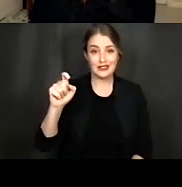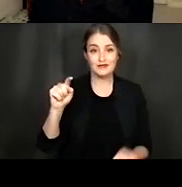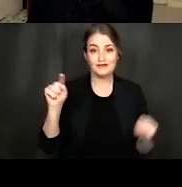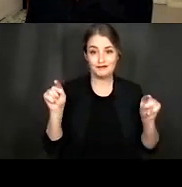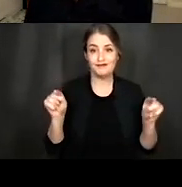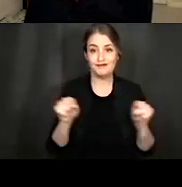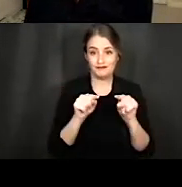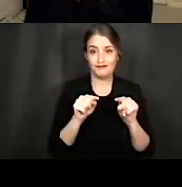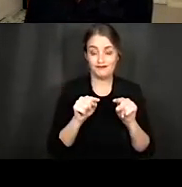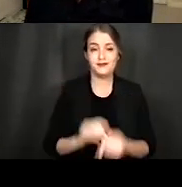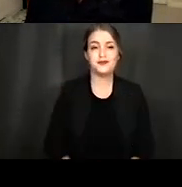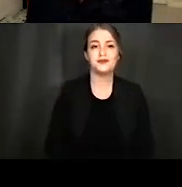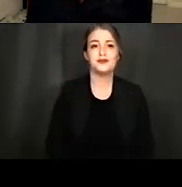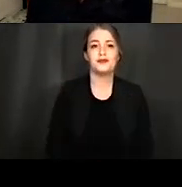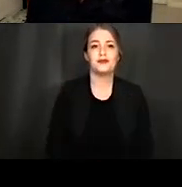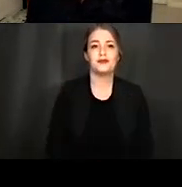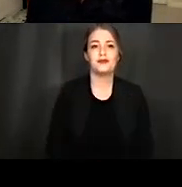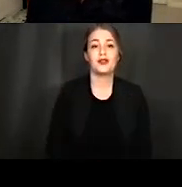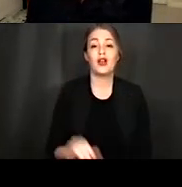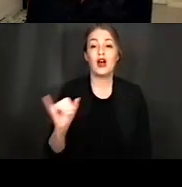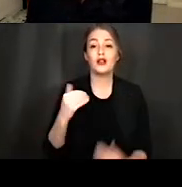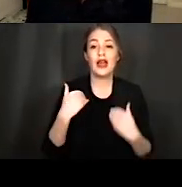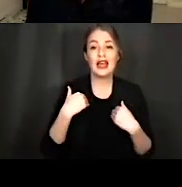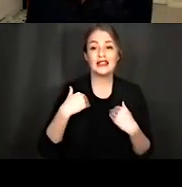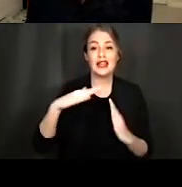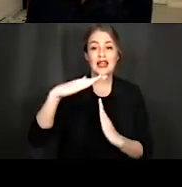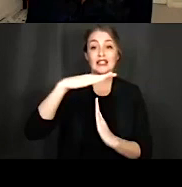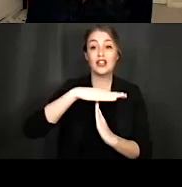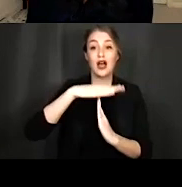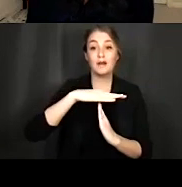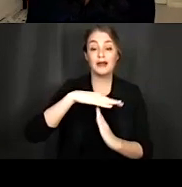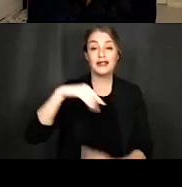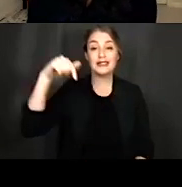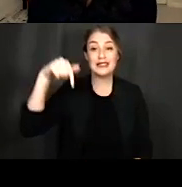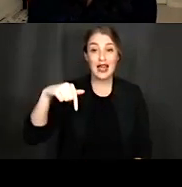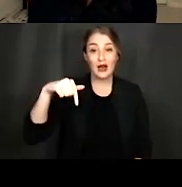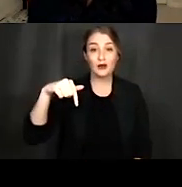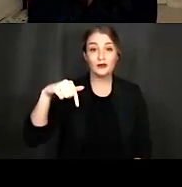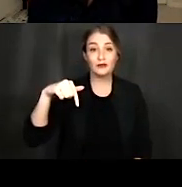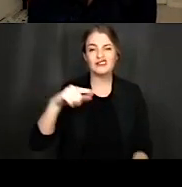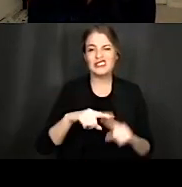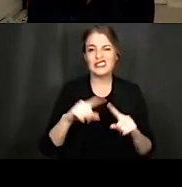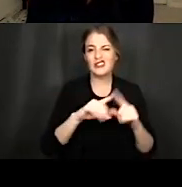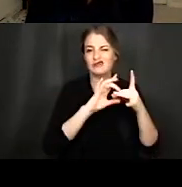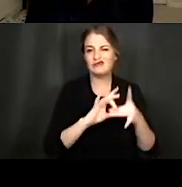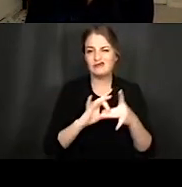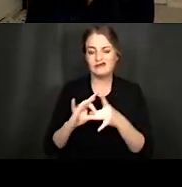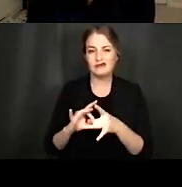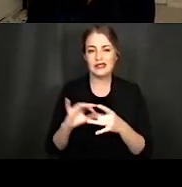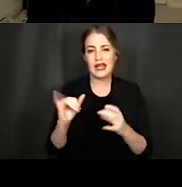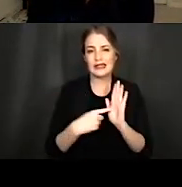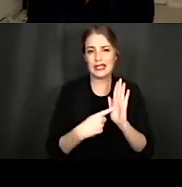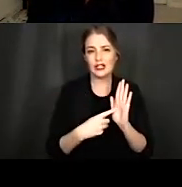It also contains an analogous top-down connection, or series of top-down connections, as illustrated